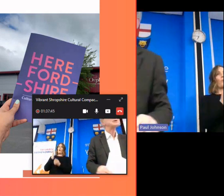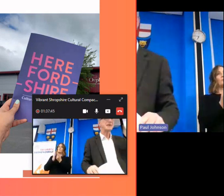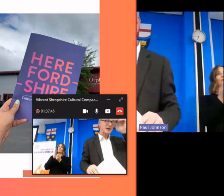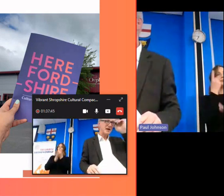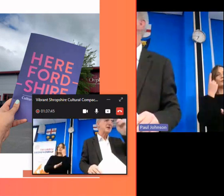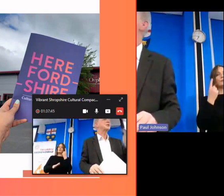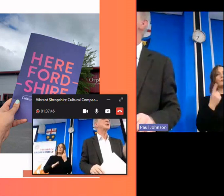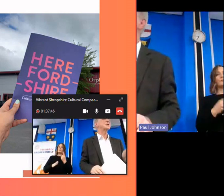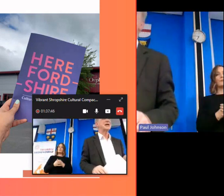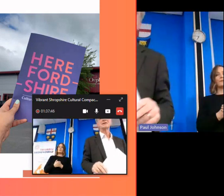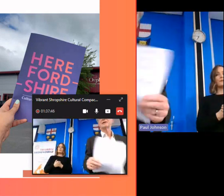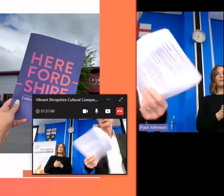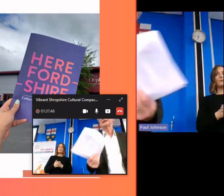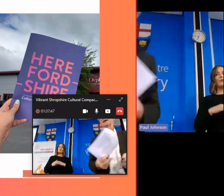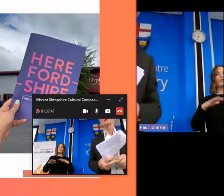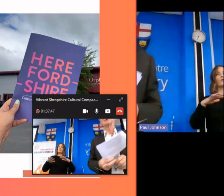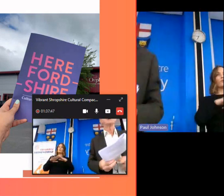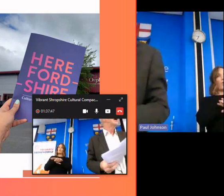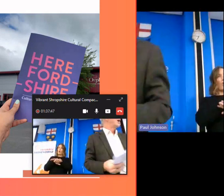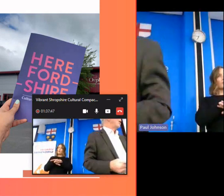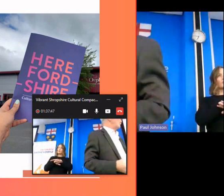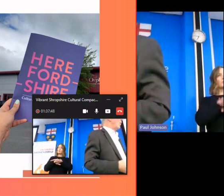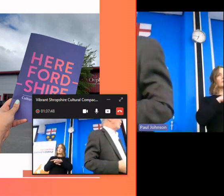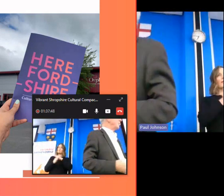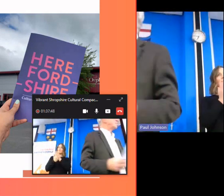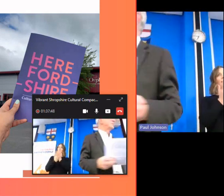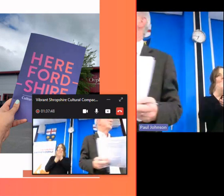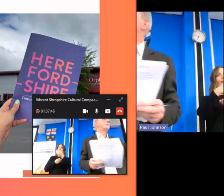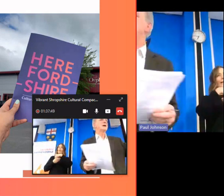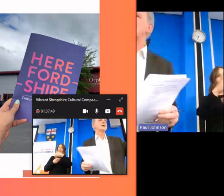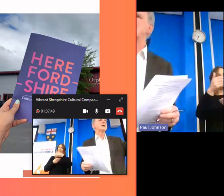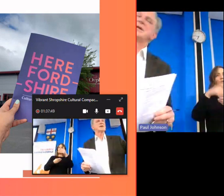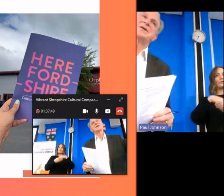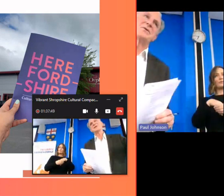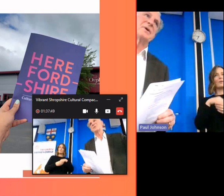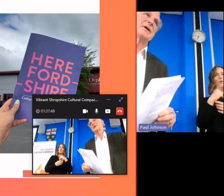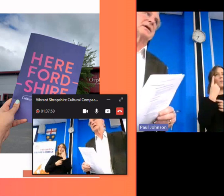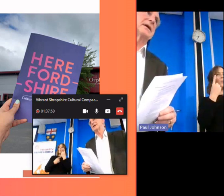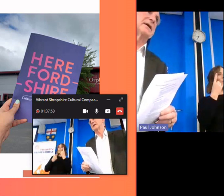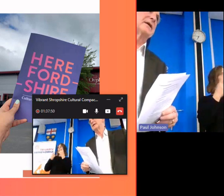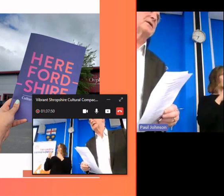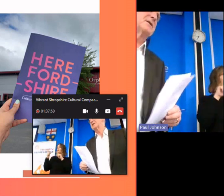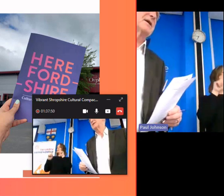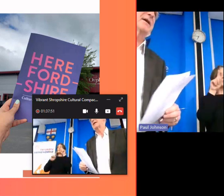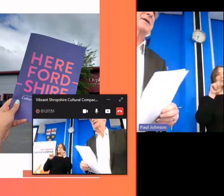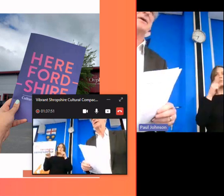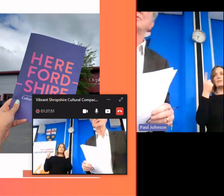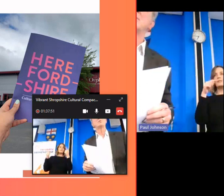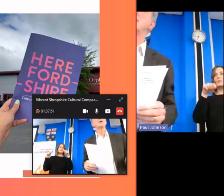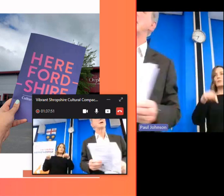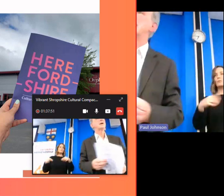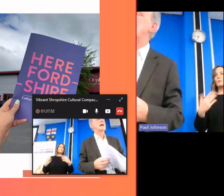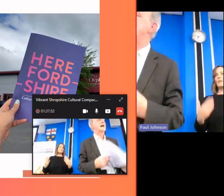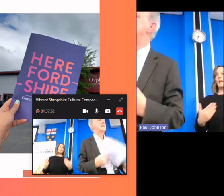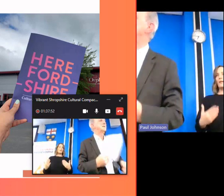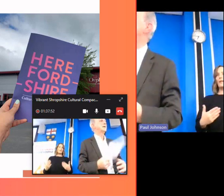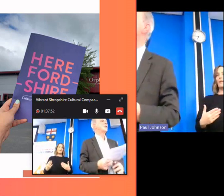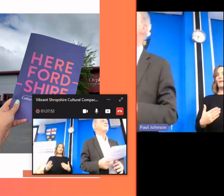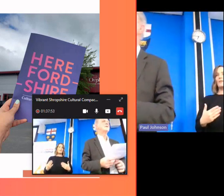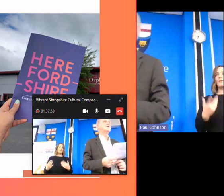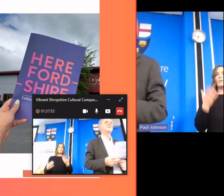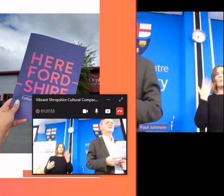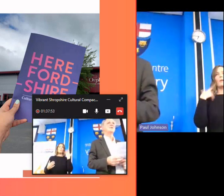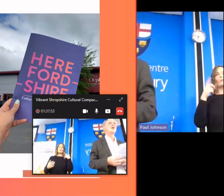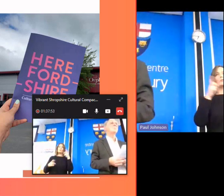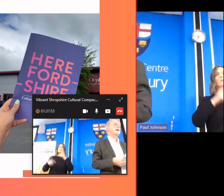challenges i'll come back to cross-sector engagement one of two uh colleagues that were are here today i know were at